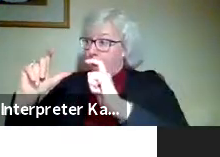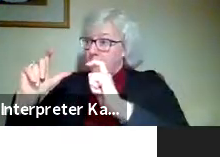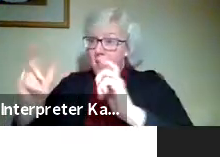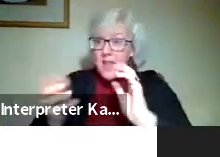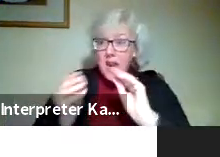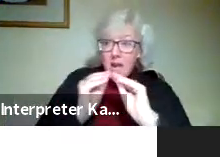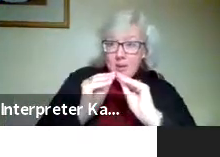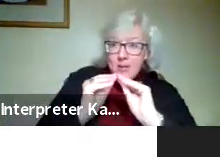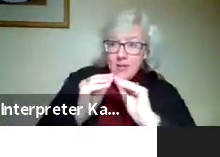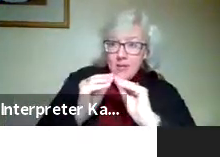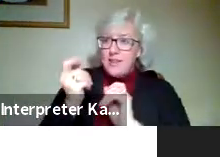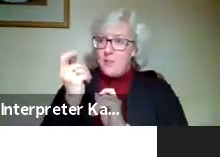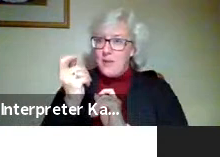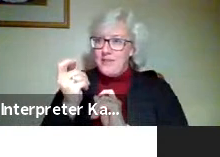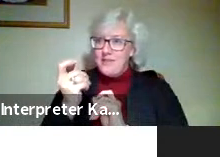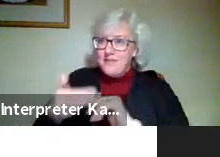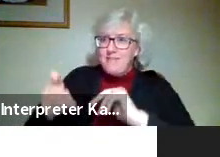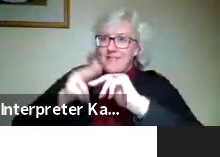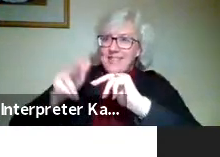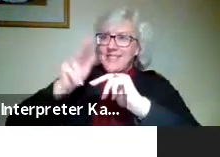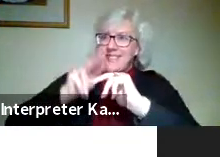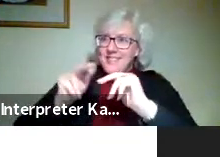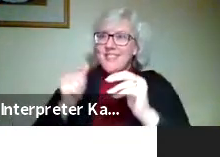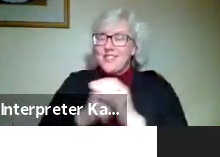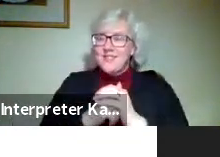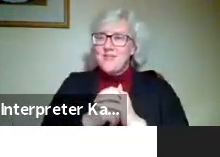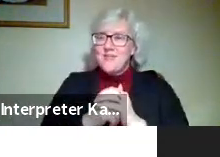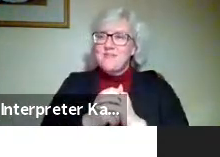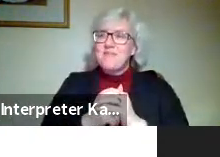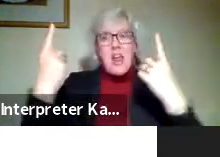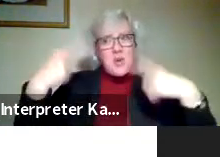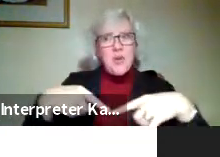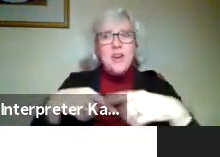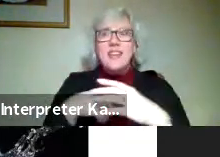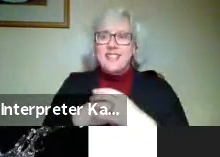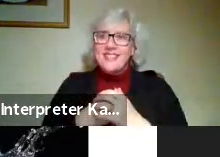and amount of enhancement done in post. I agree.